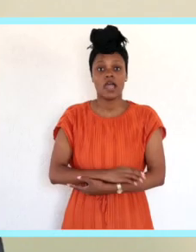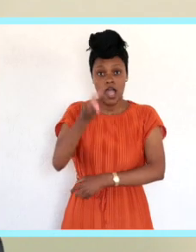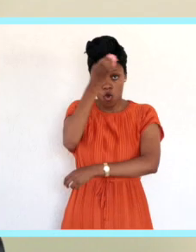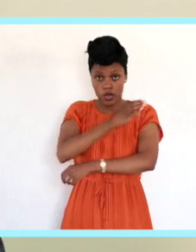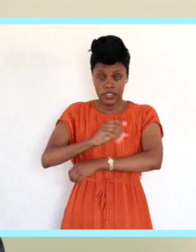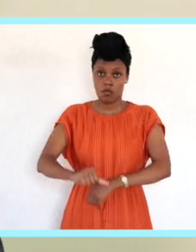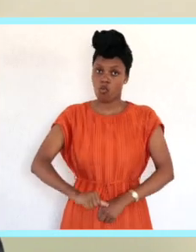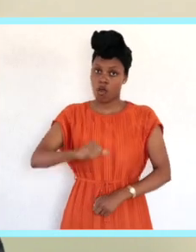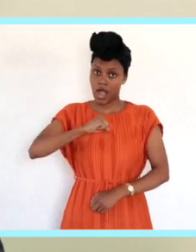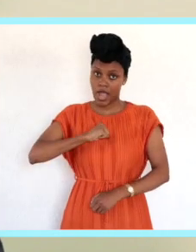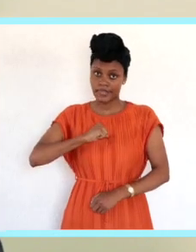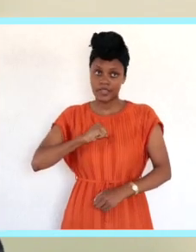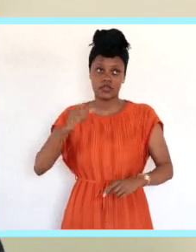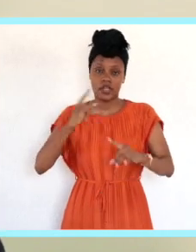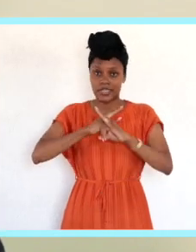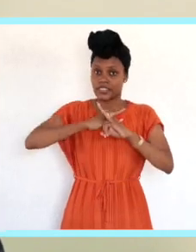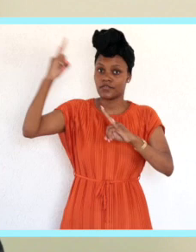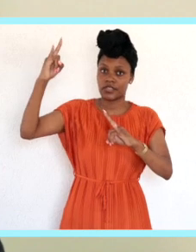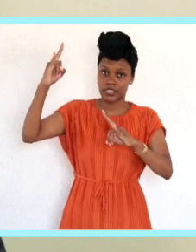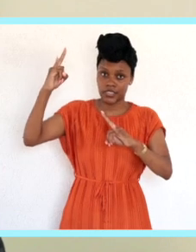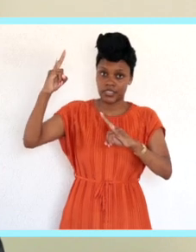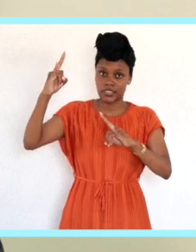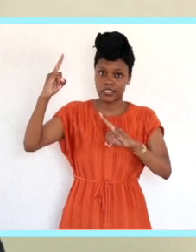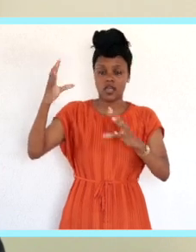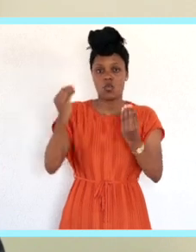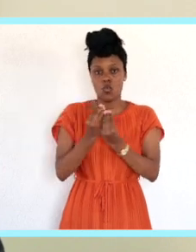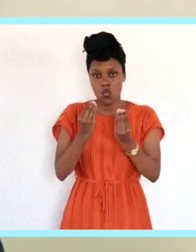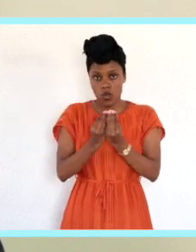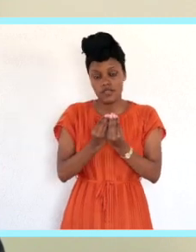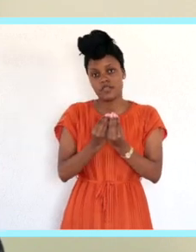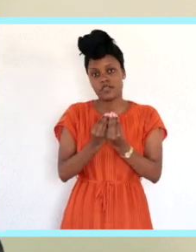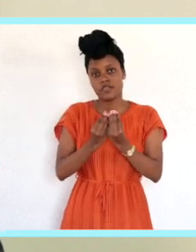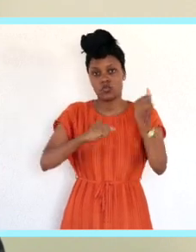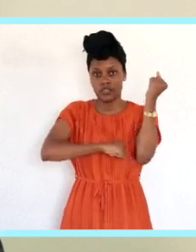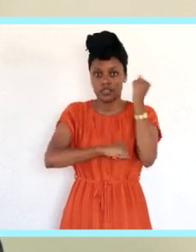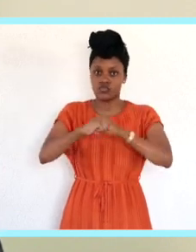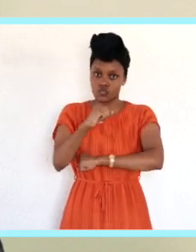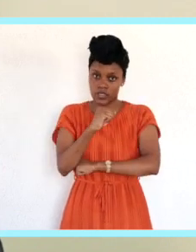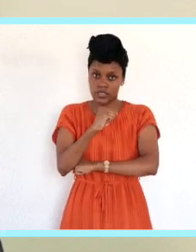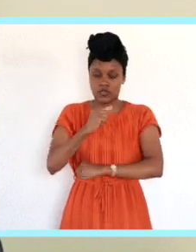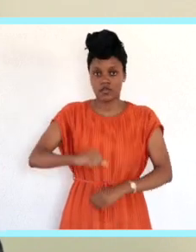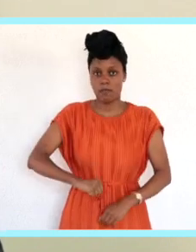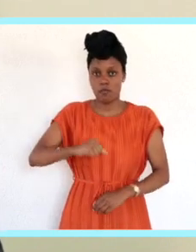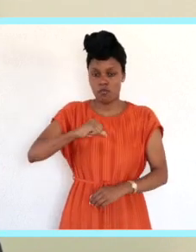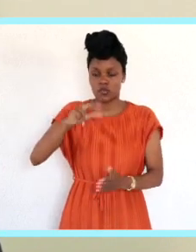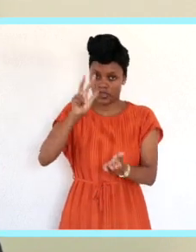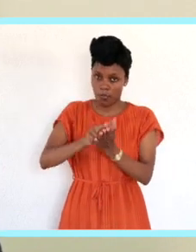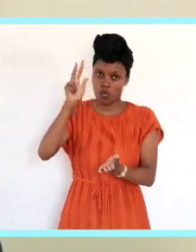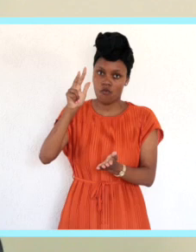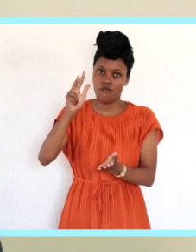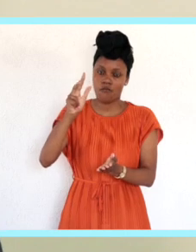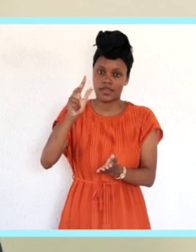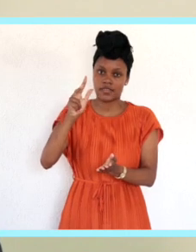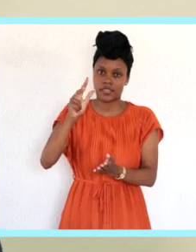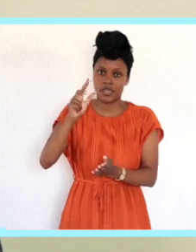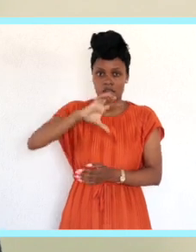As the college we pride ourselves for the achievements that we've made in line with the strategic objectives of the college that has been approved by council